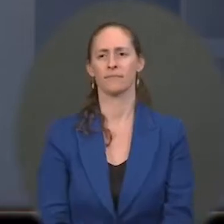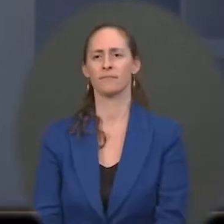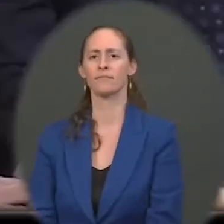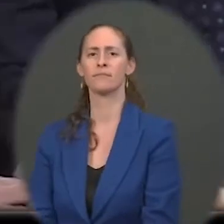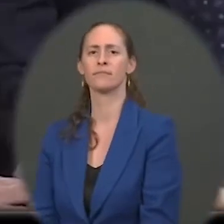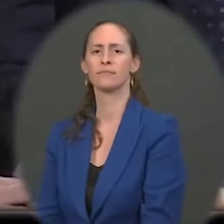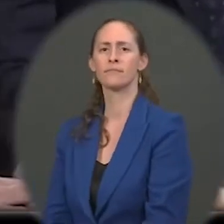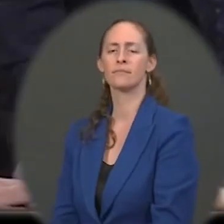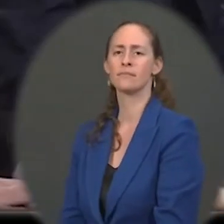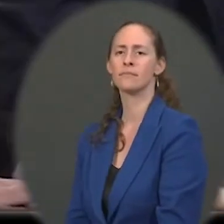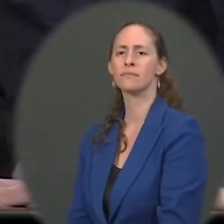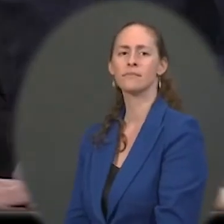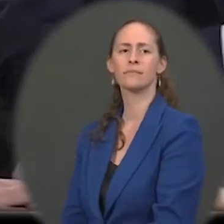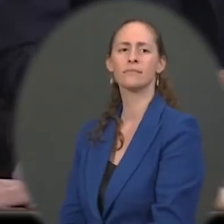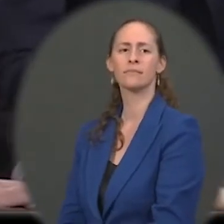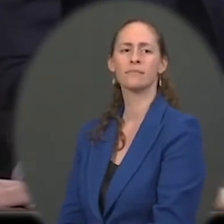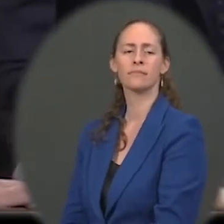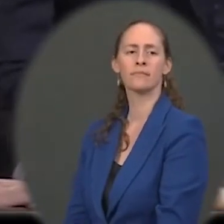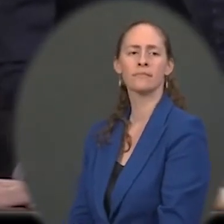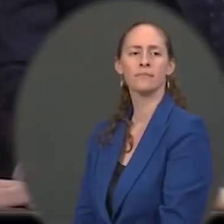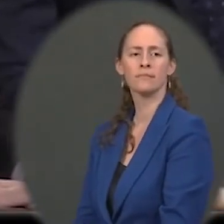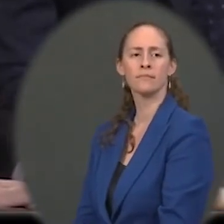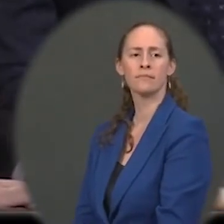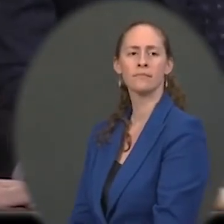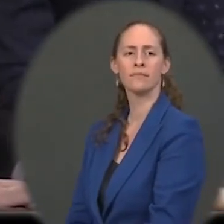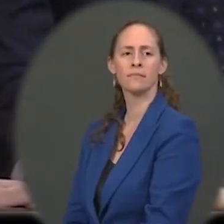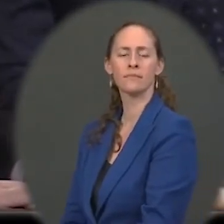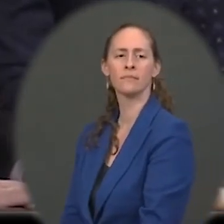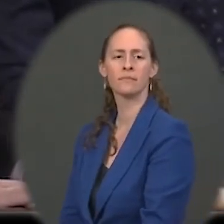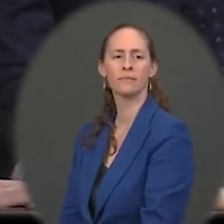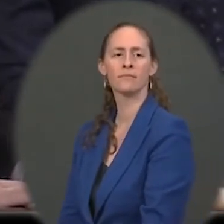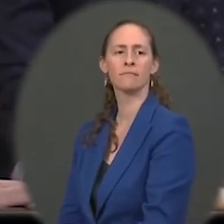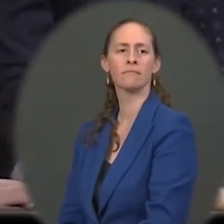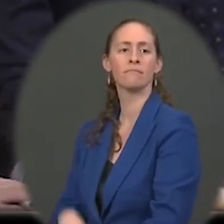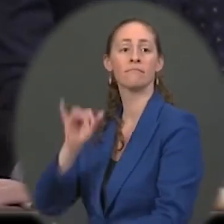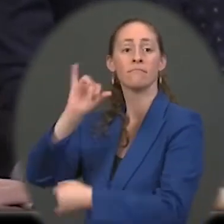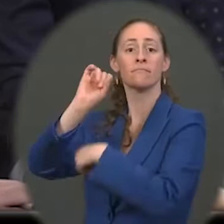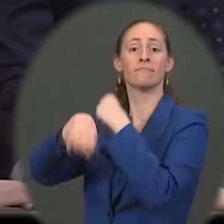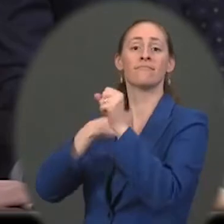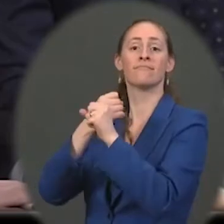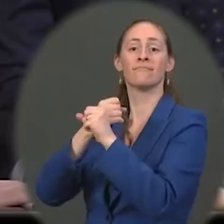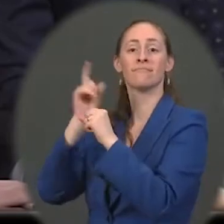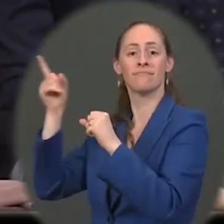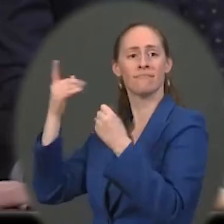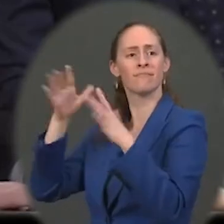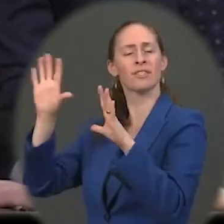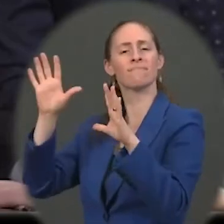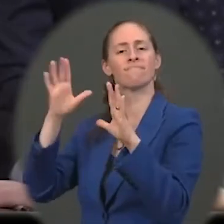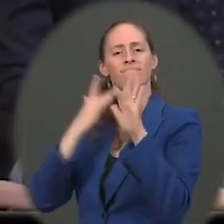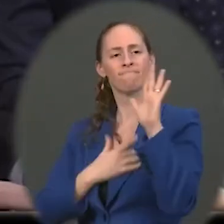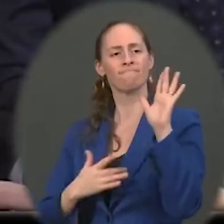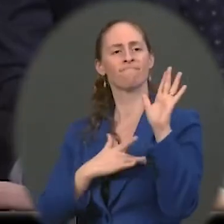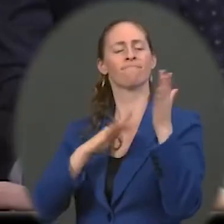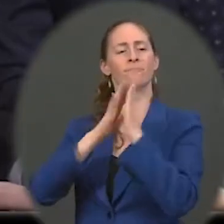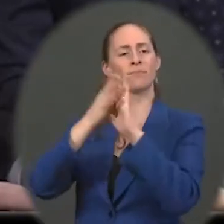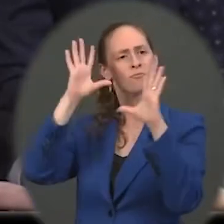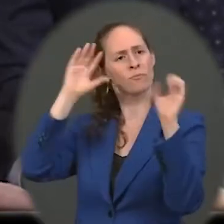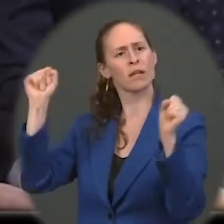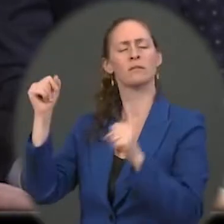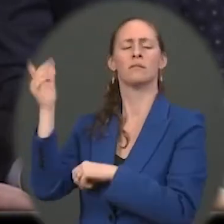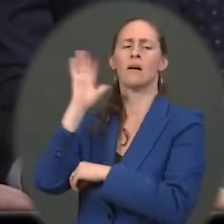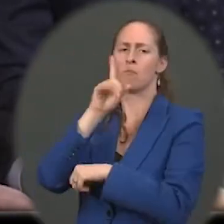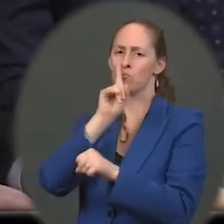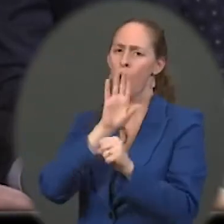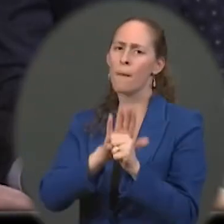The The year Joe Biden was sworn in as President, promising a more humane immigration system, is the same year that an all-time record